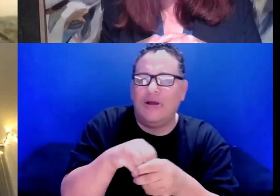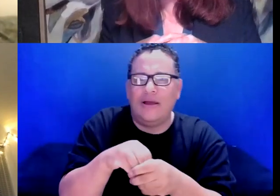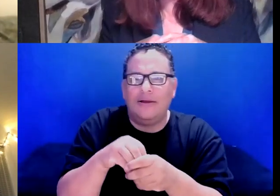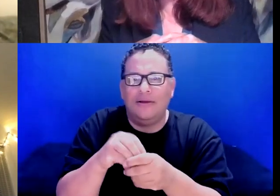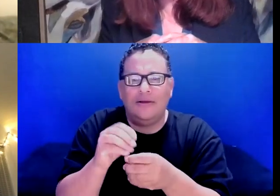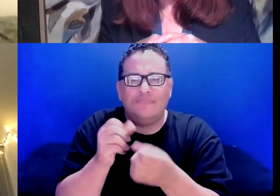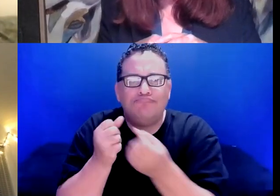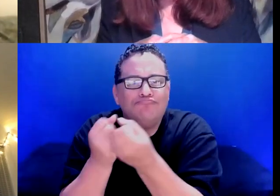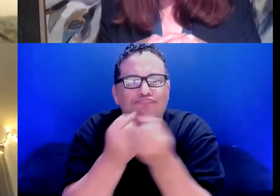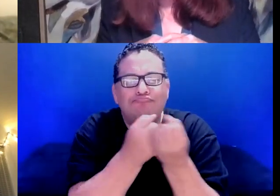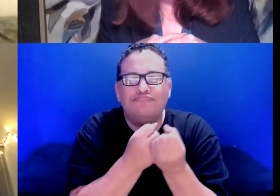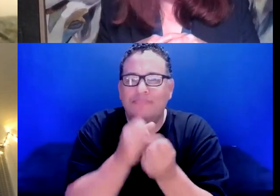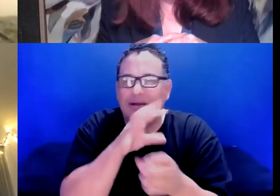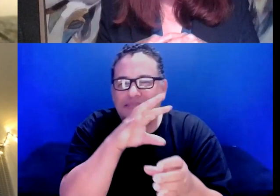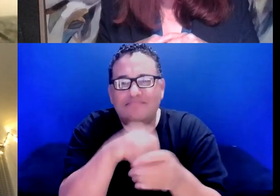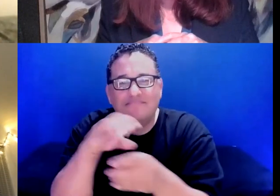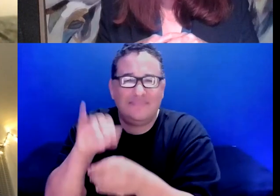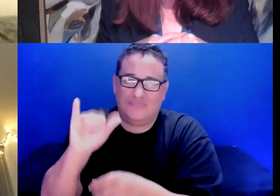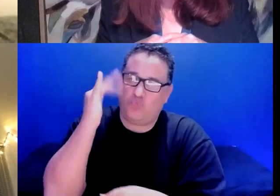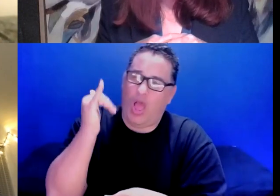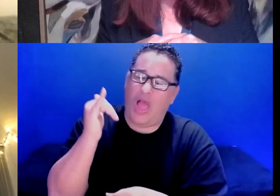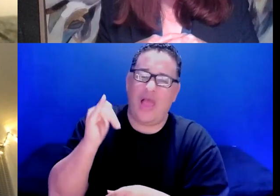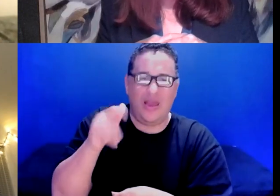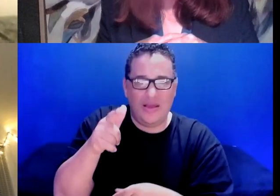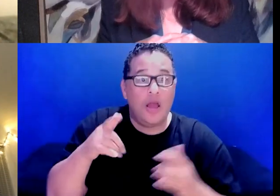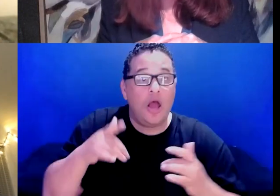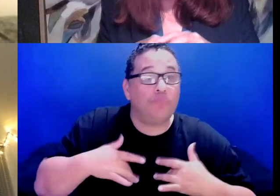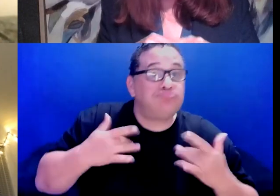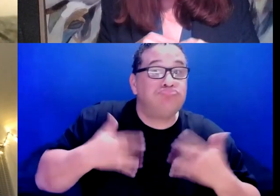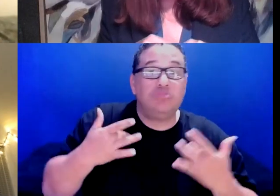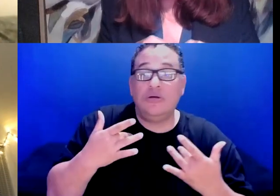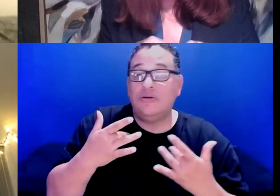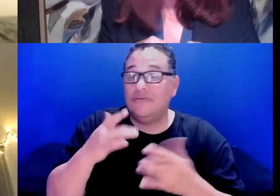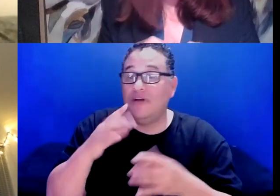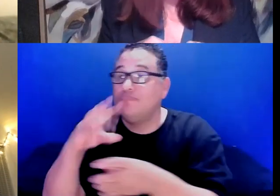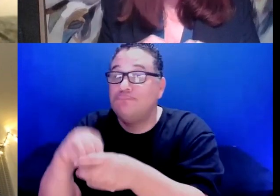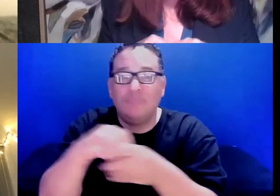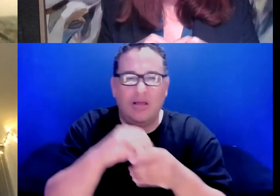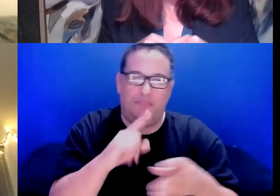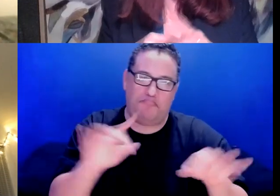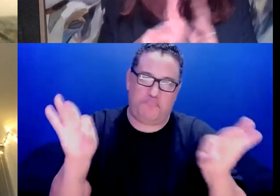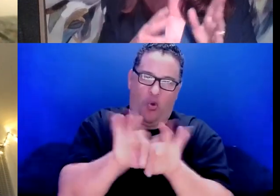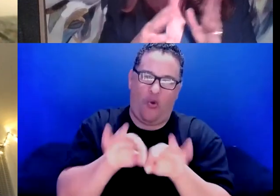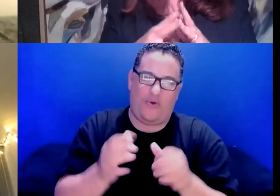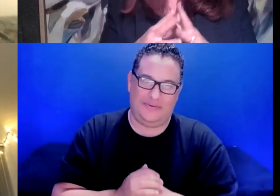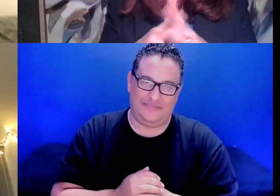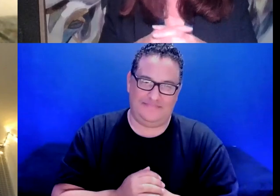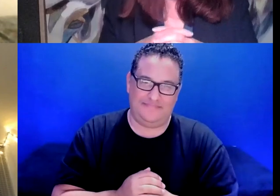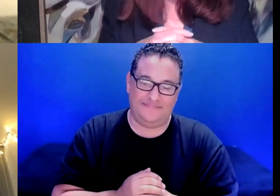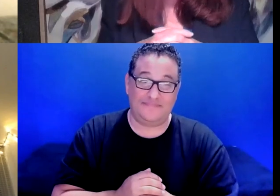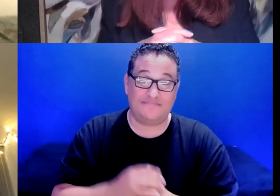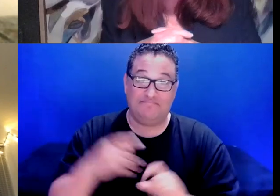that's why extracurriculars are so important and why we want to, and like for this young woman,